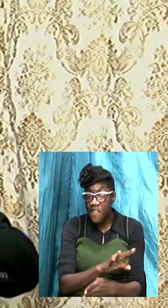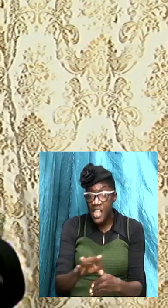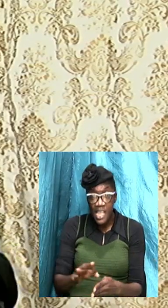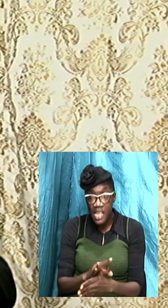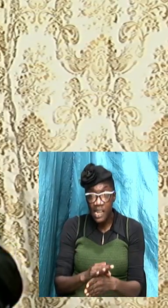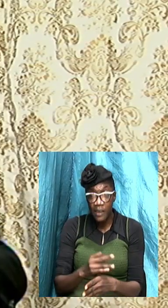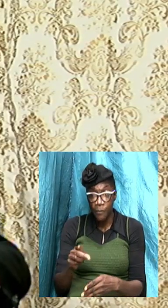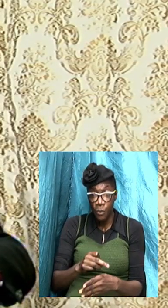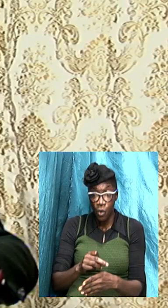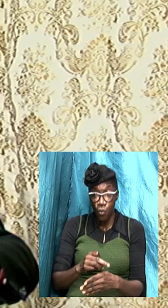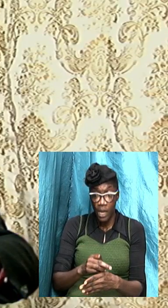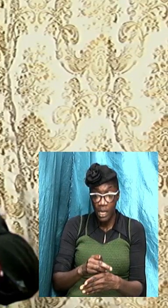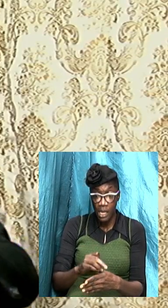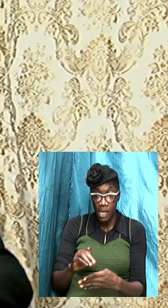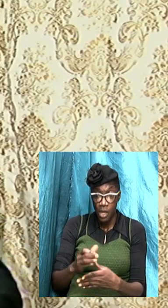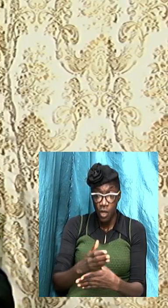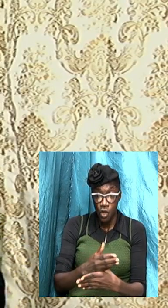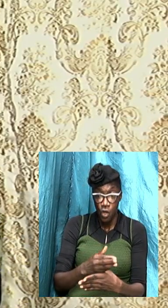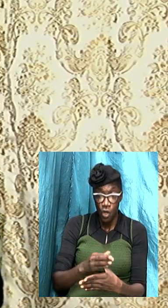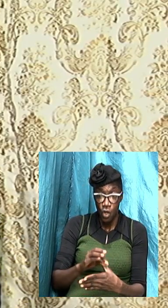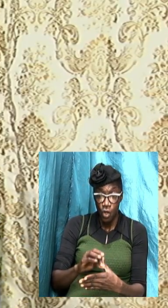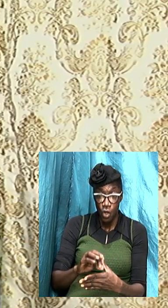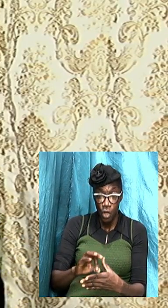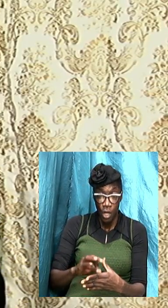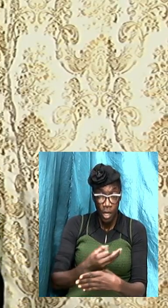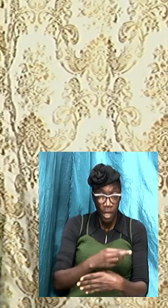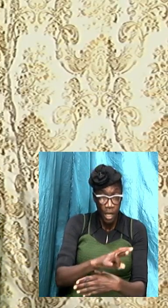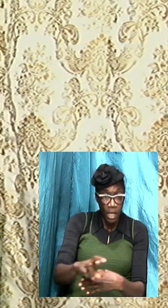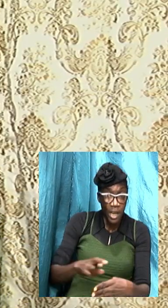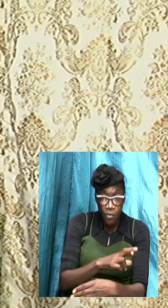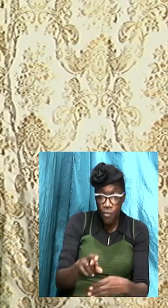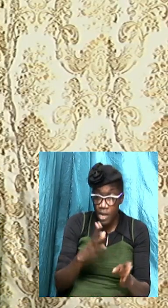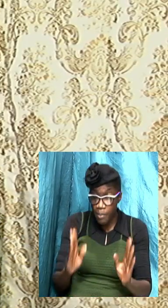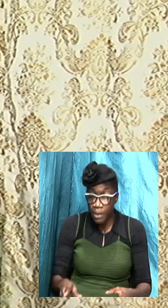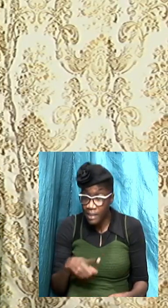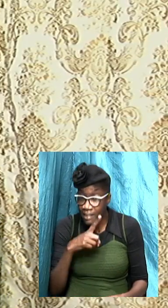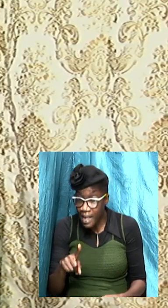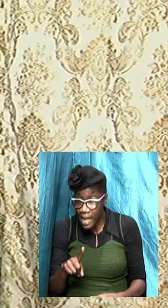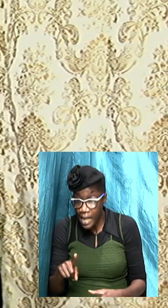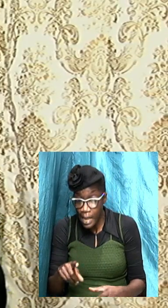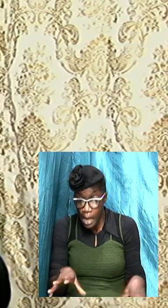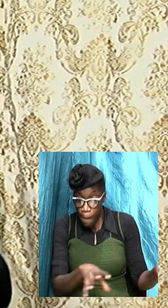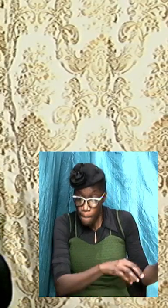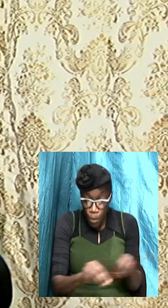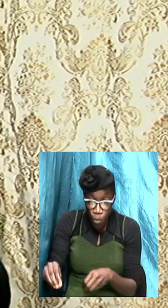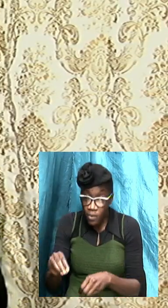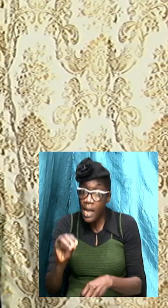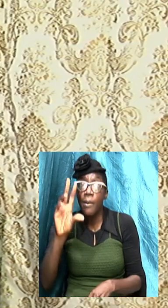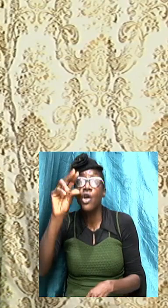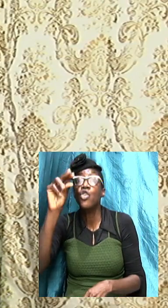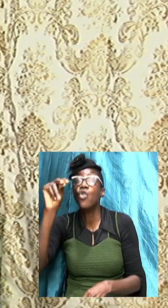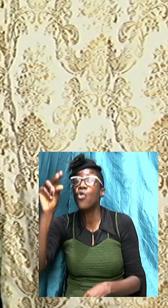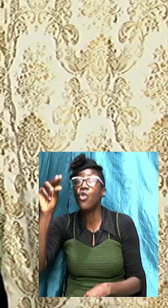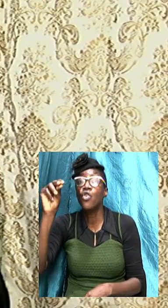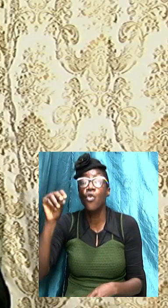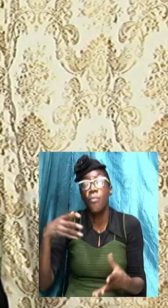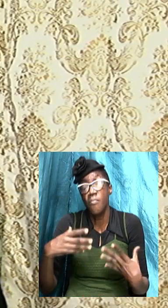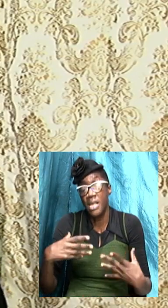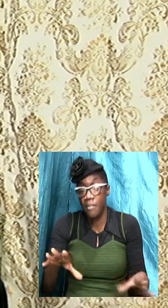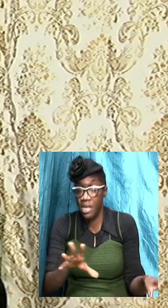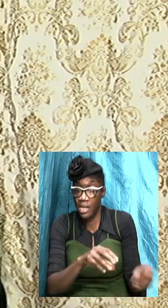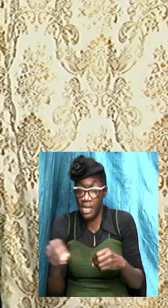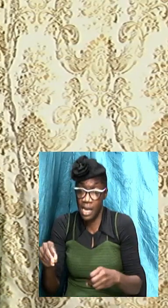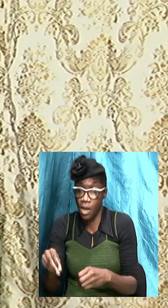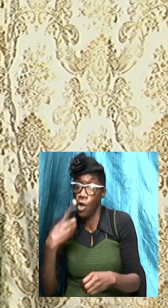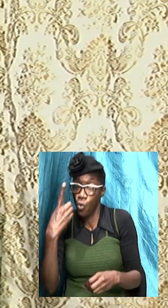master root them up master said no because in doing so you might take up the wheat low them